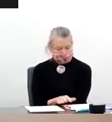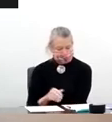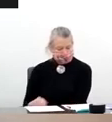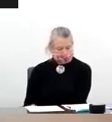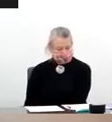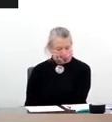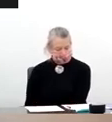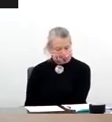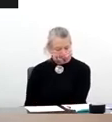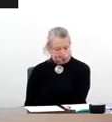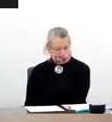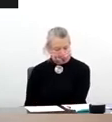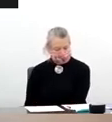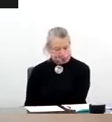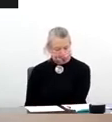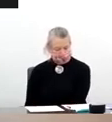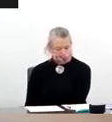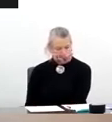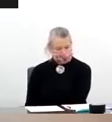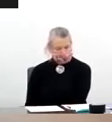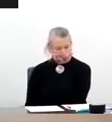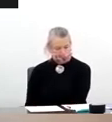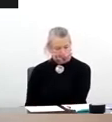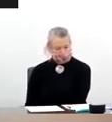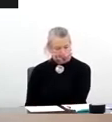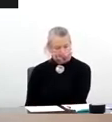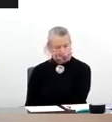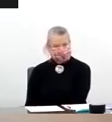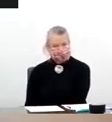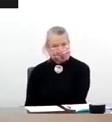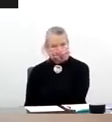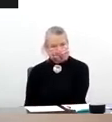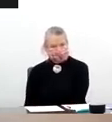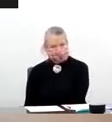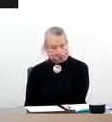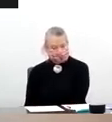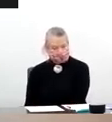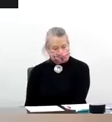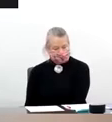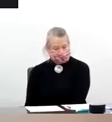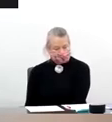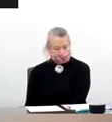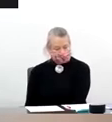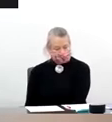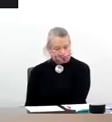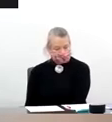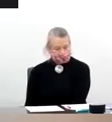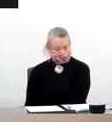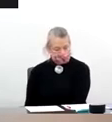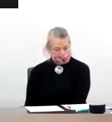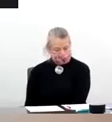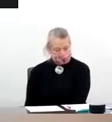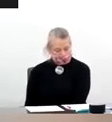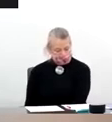to focus on strategies and effort on testing. Next slide, please.